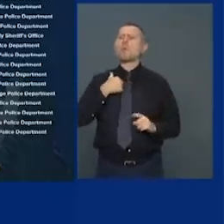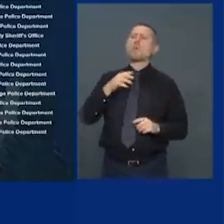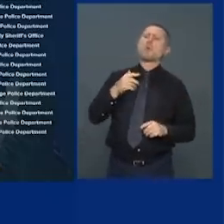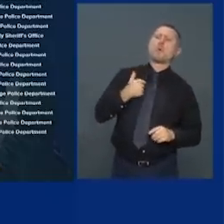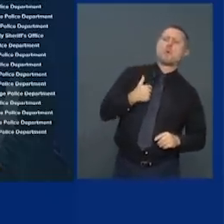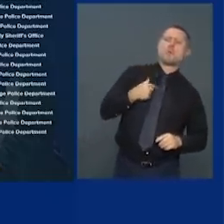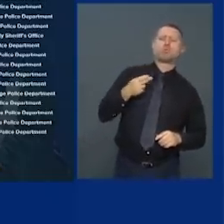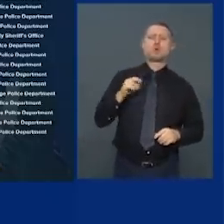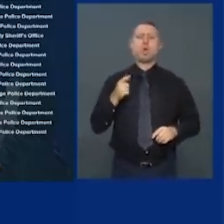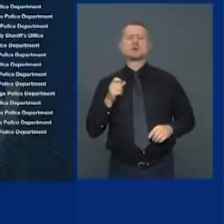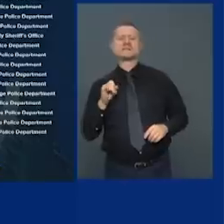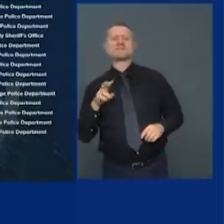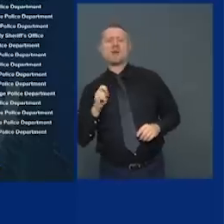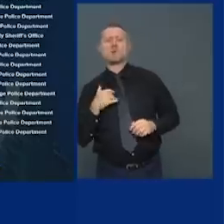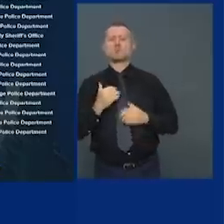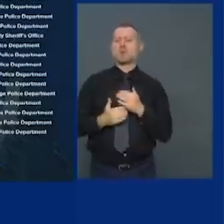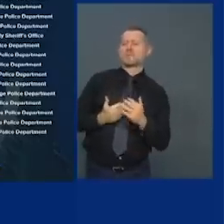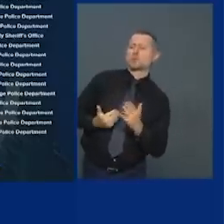new progressive